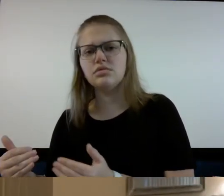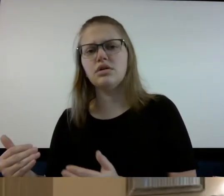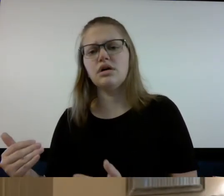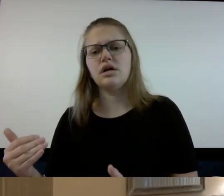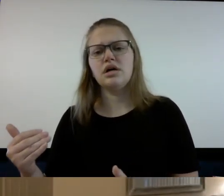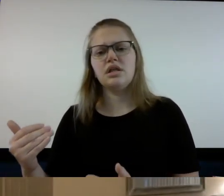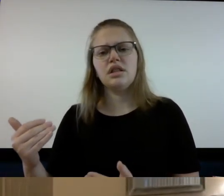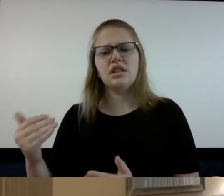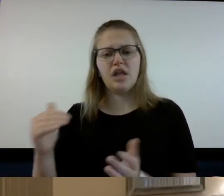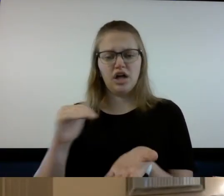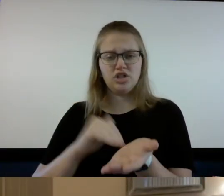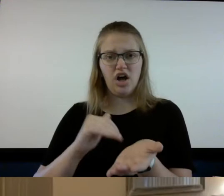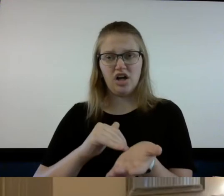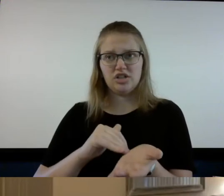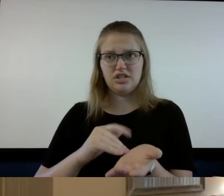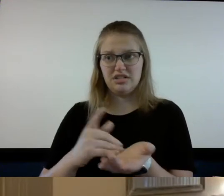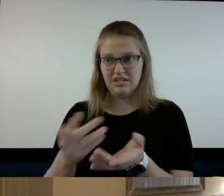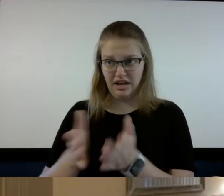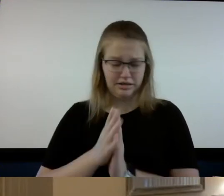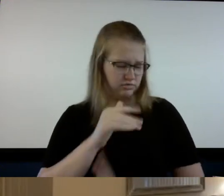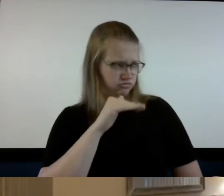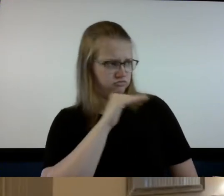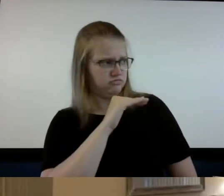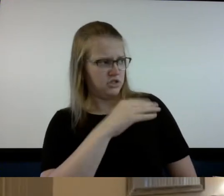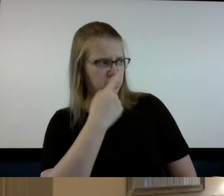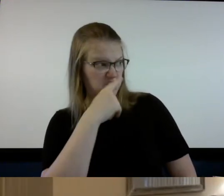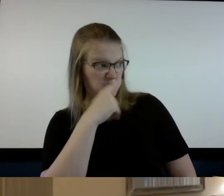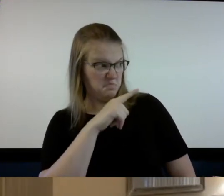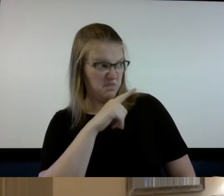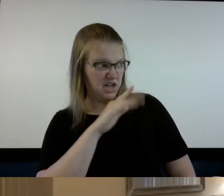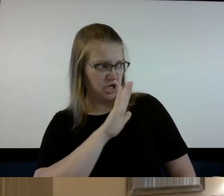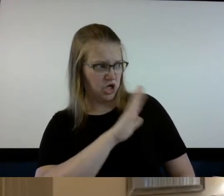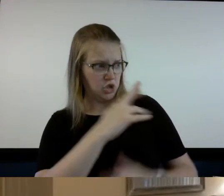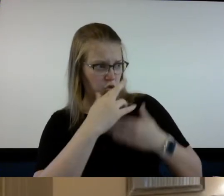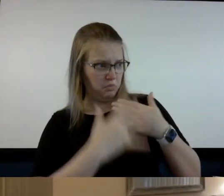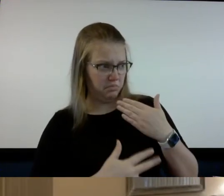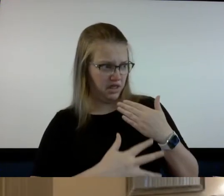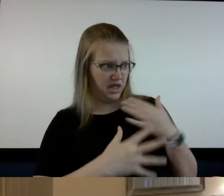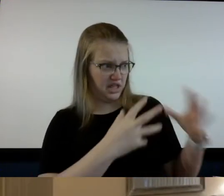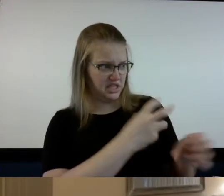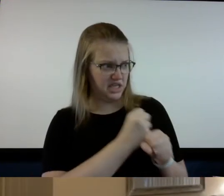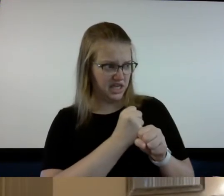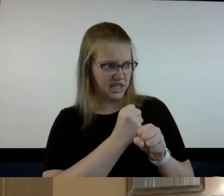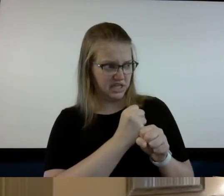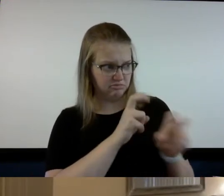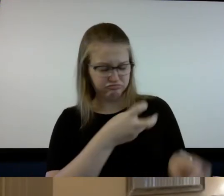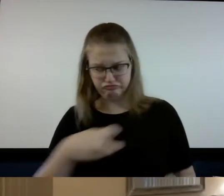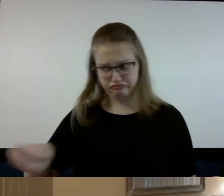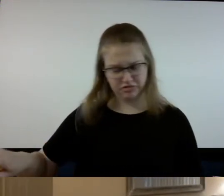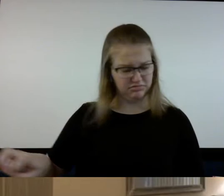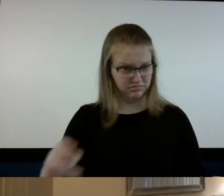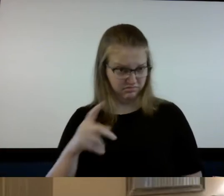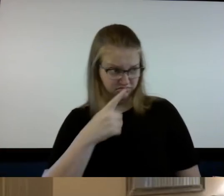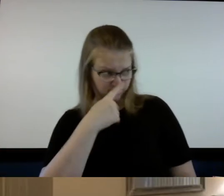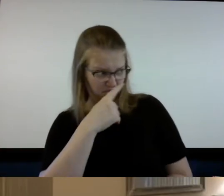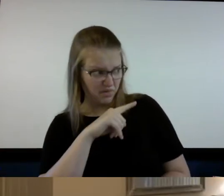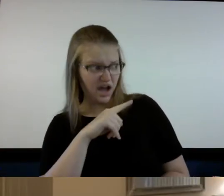the doctors asked me if they could take my blood and put it in his body as an experiment of uh